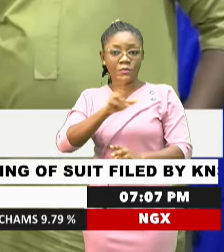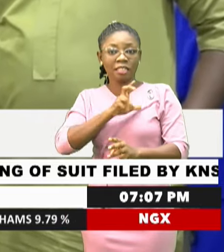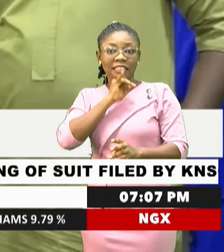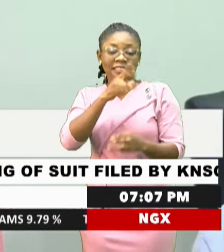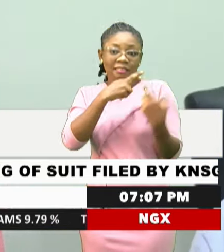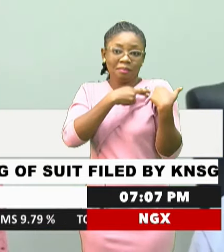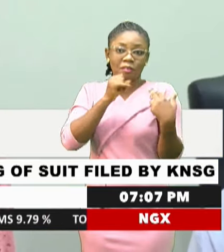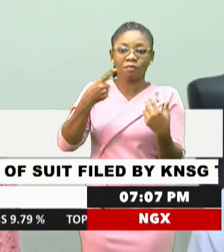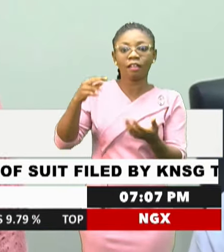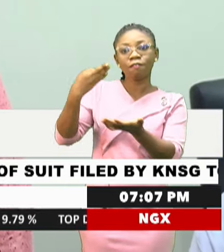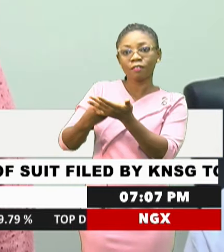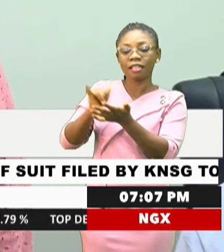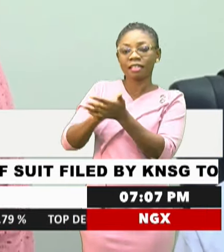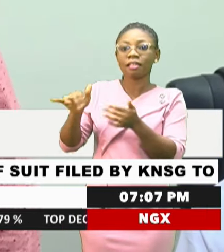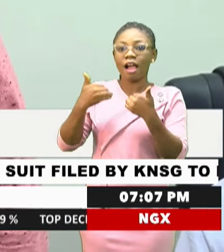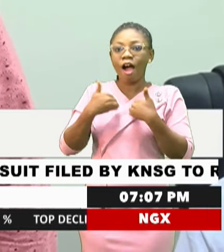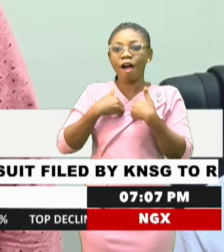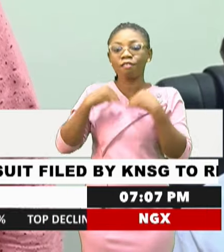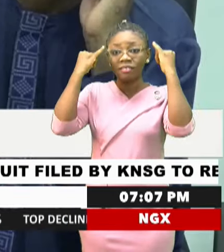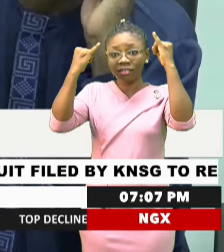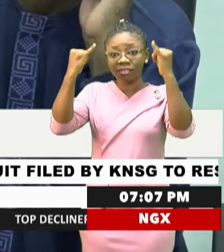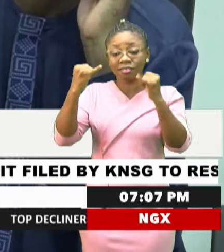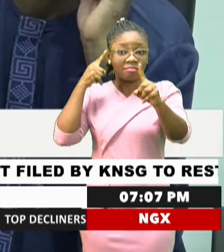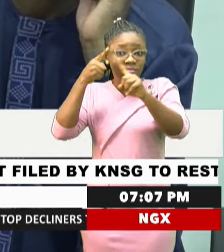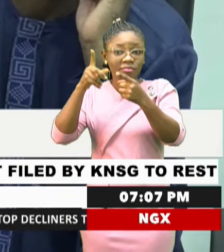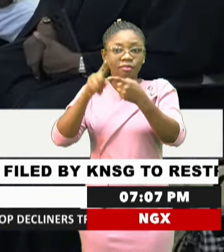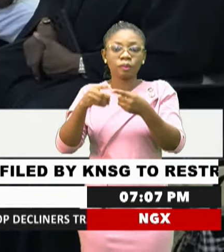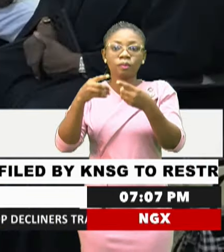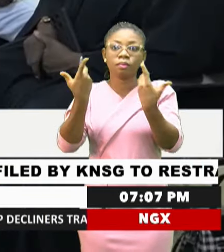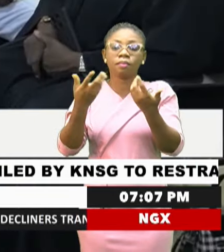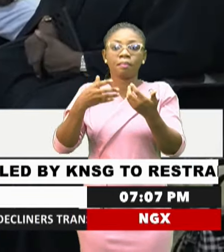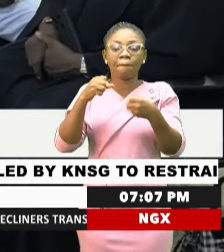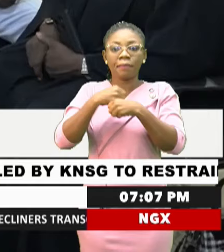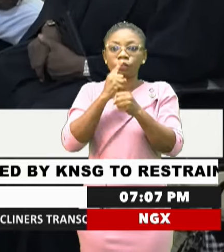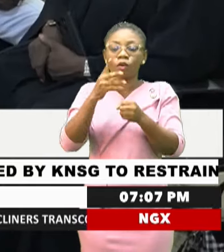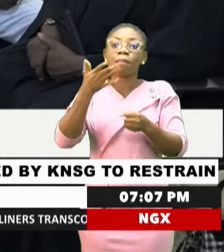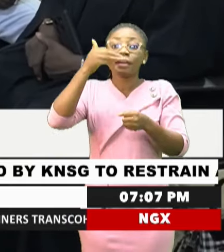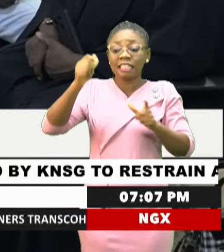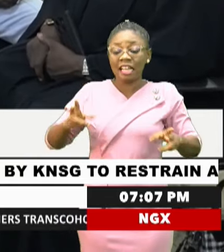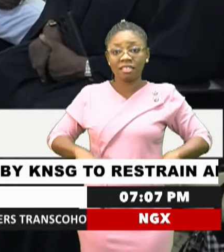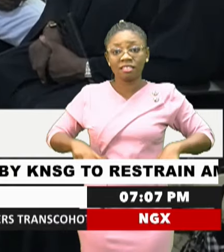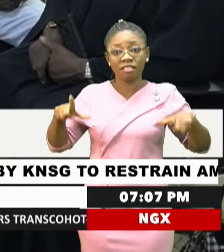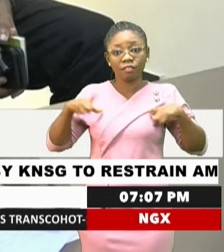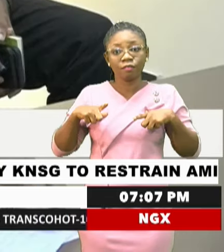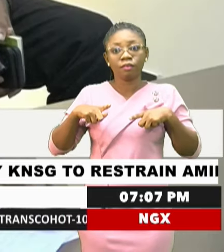and there are initiatives aimed at ensuring better living conditions and health care for personnel.